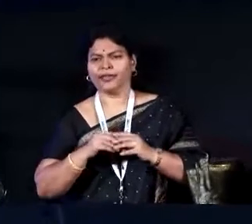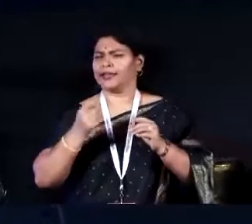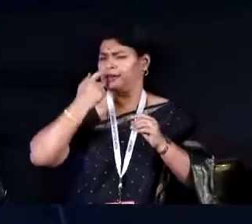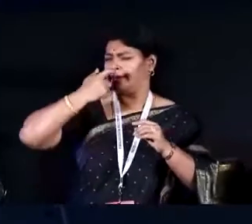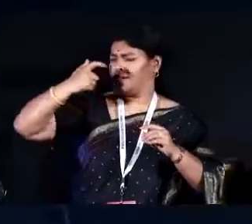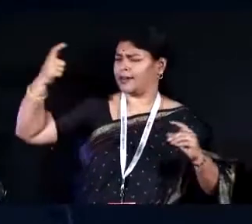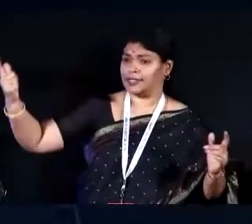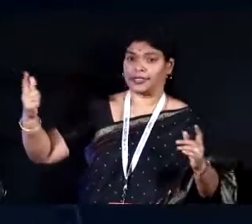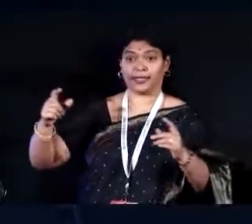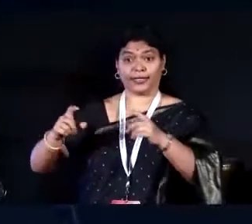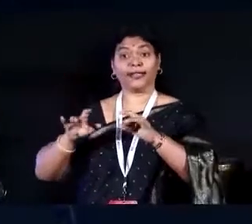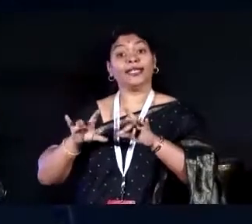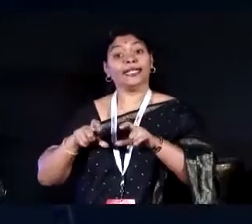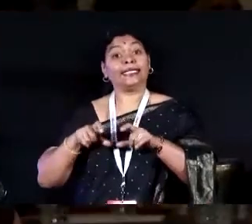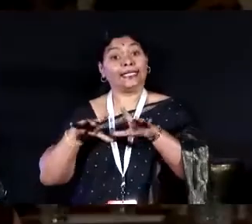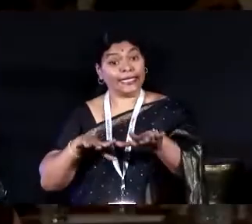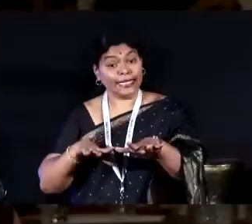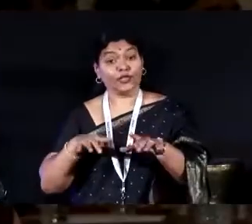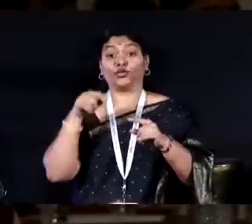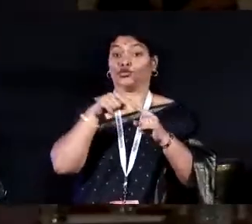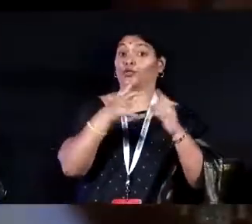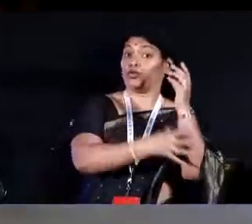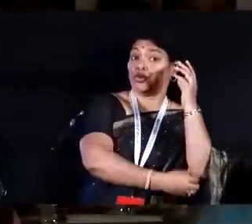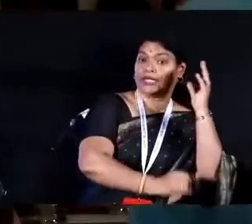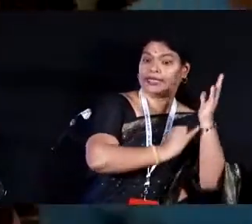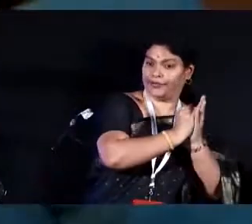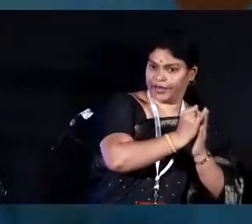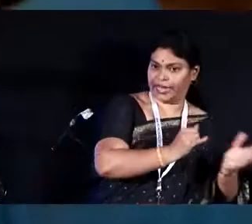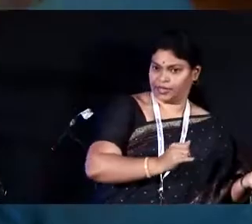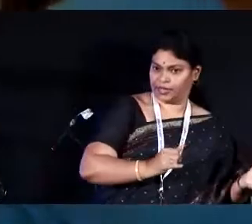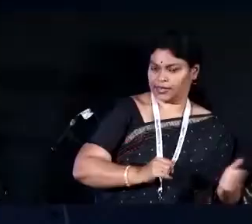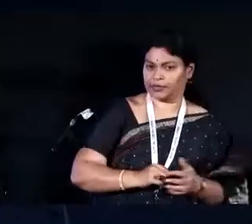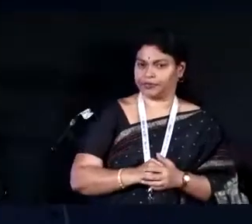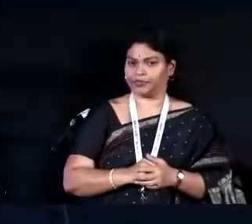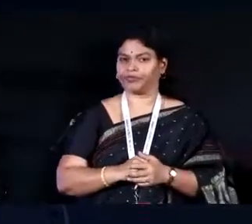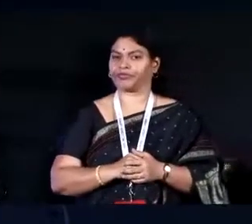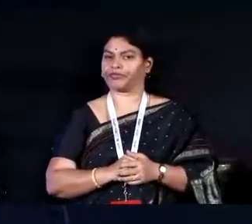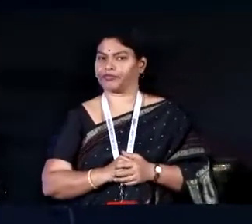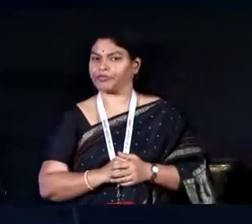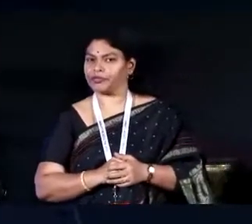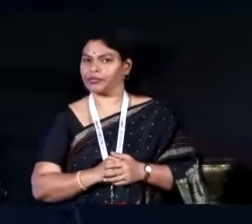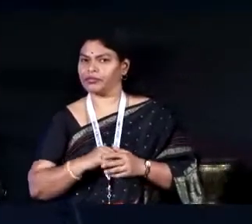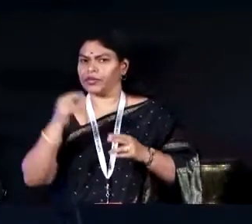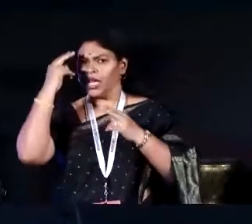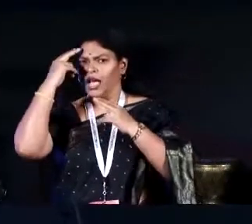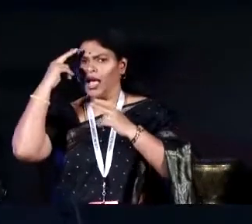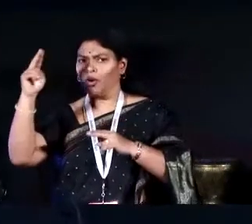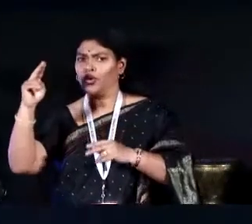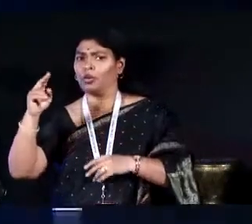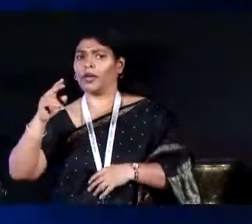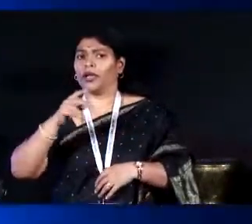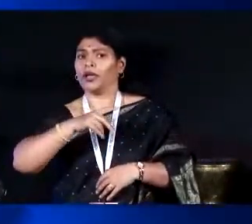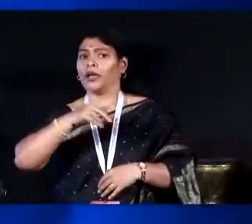to the poorest or the remotest part of the country. In the last 18 years of our work, I do not remember seeing any